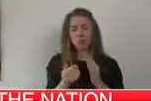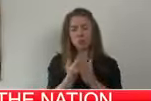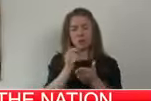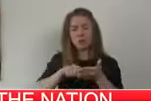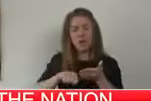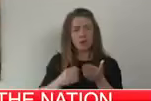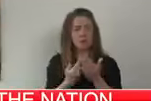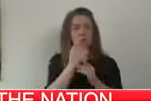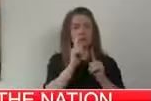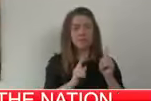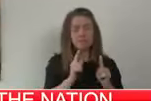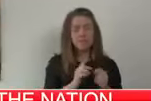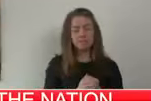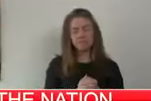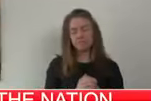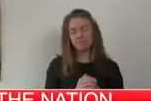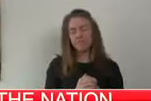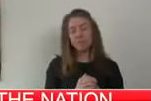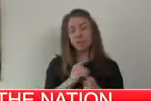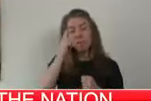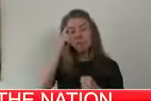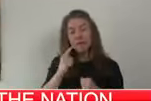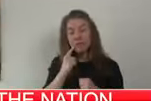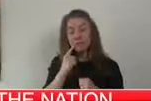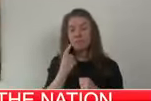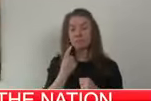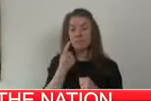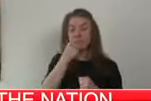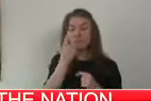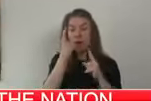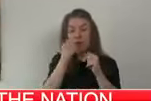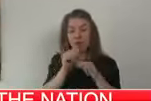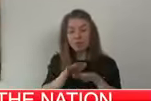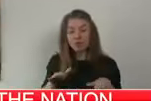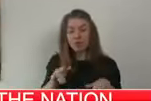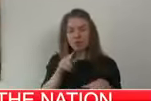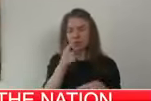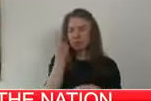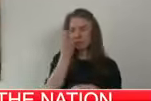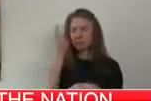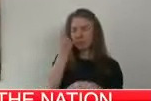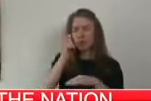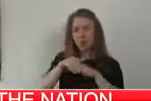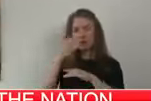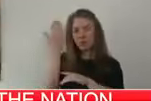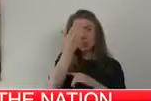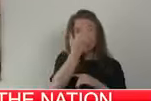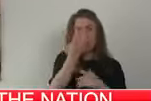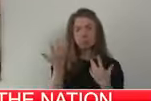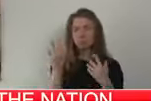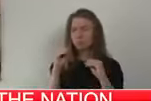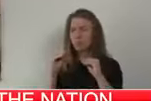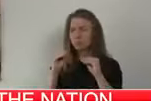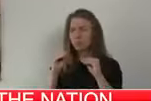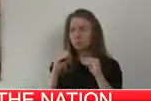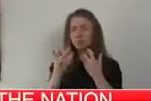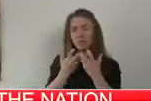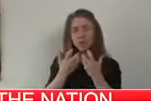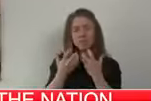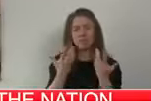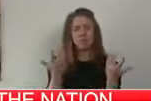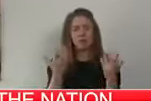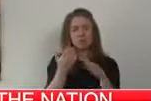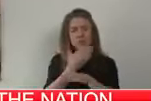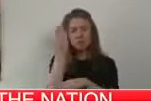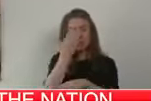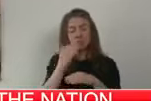for those of you who are parents or caregivers, you will have questions about schools and education facilities. At Alert Level 2,